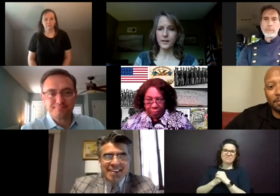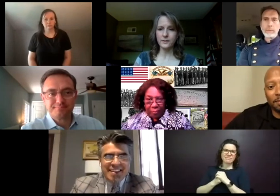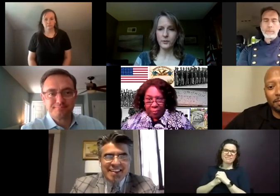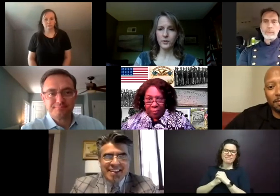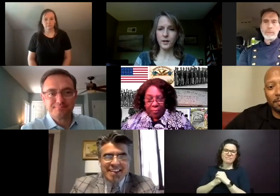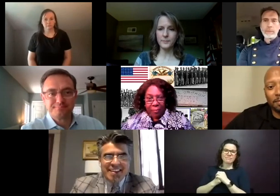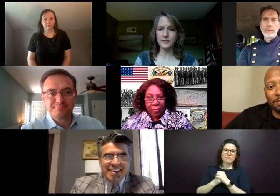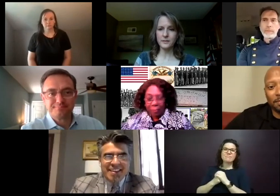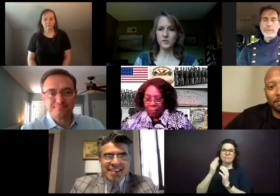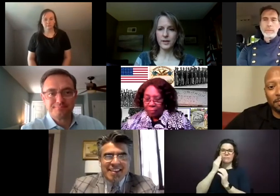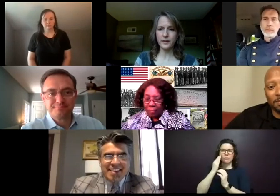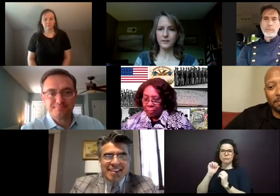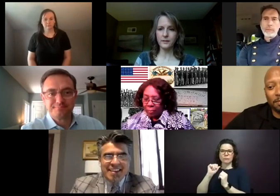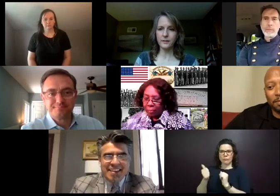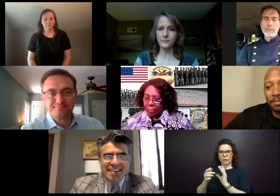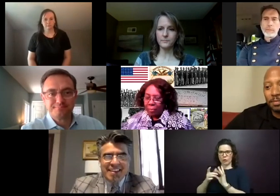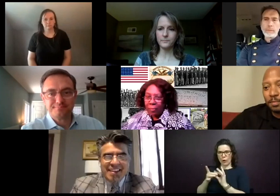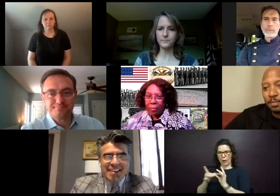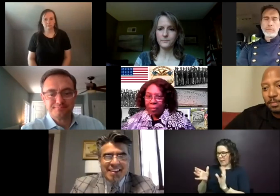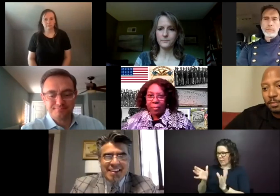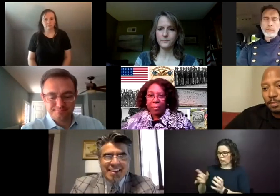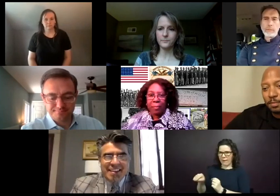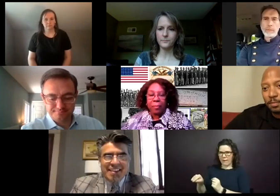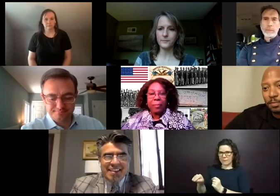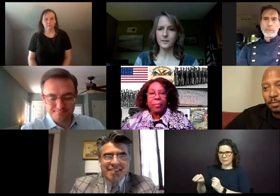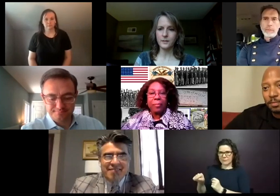You know, we had another comment in the chat, um,